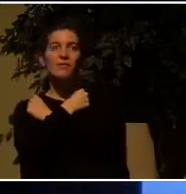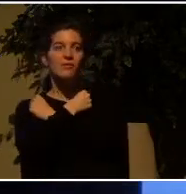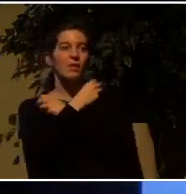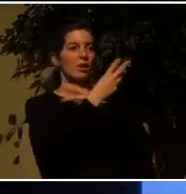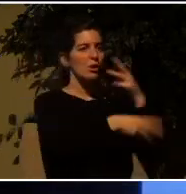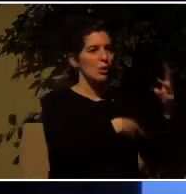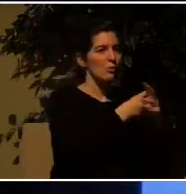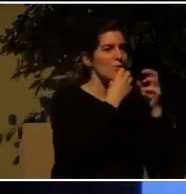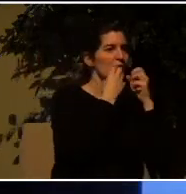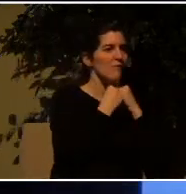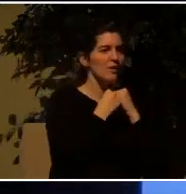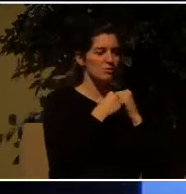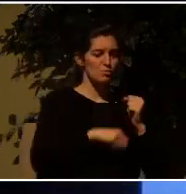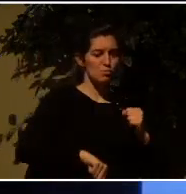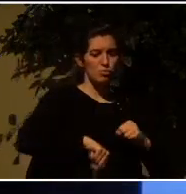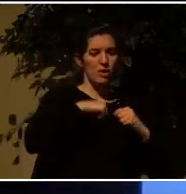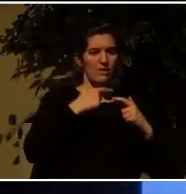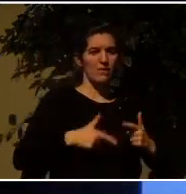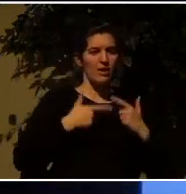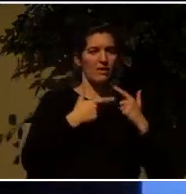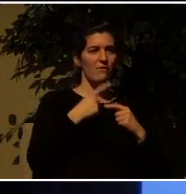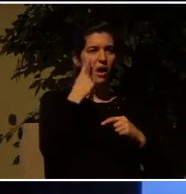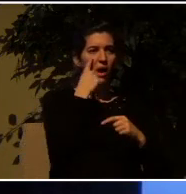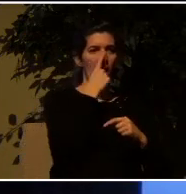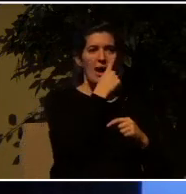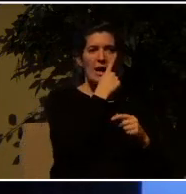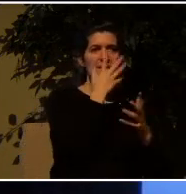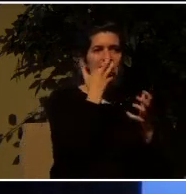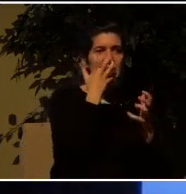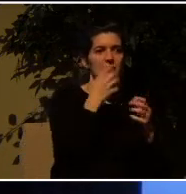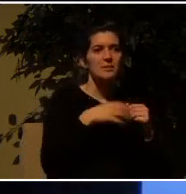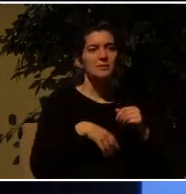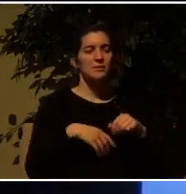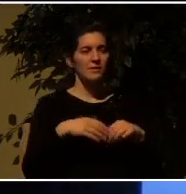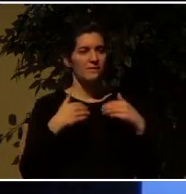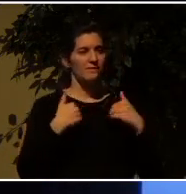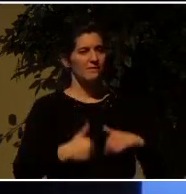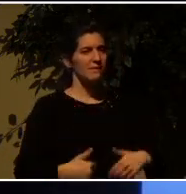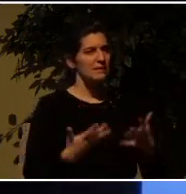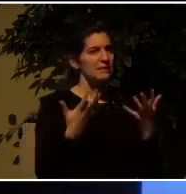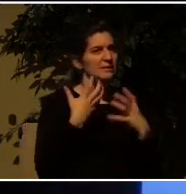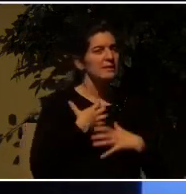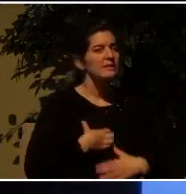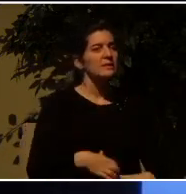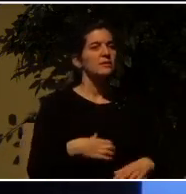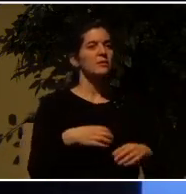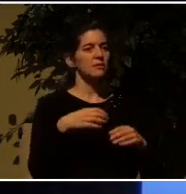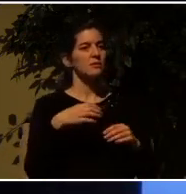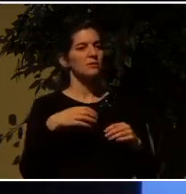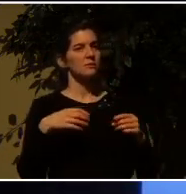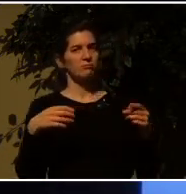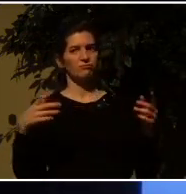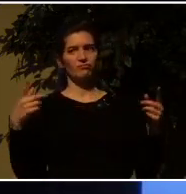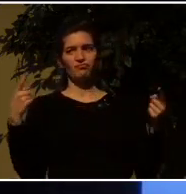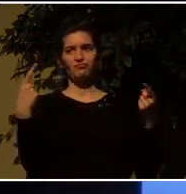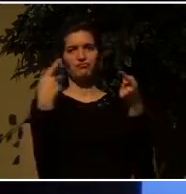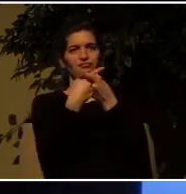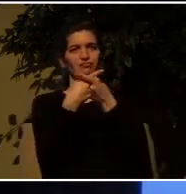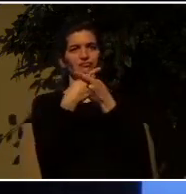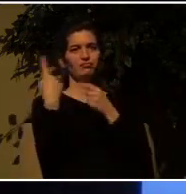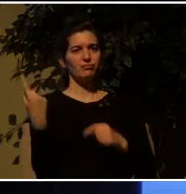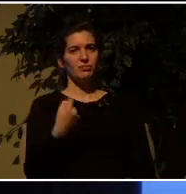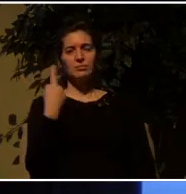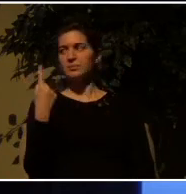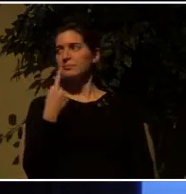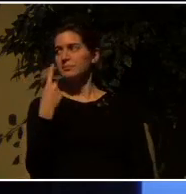pride of life, the lust of the eyes, and the lust of the flesh. Those two are always in conflict with each other.